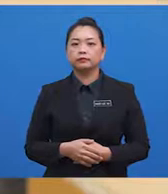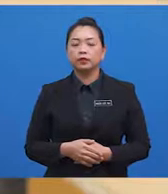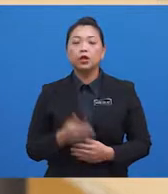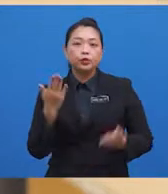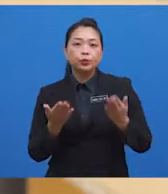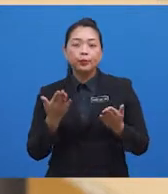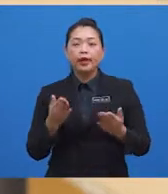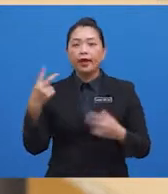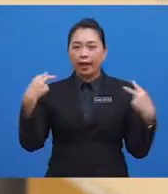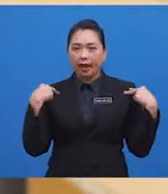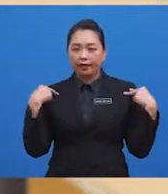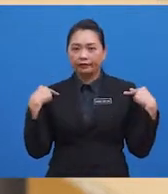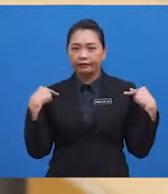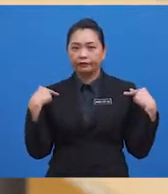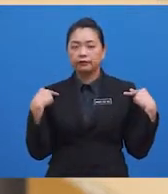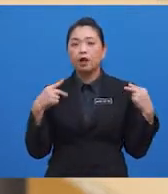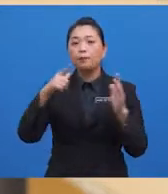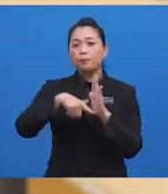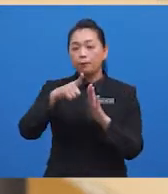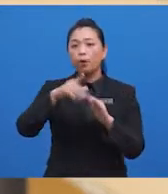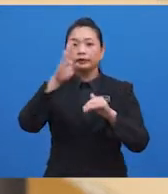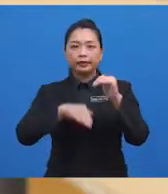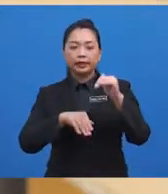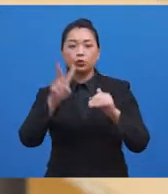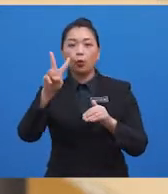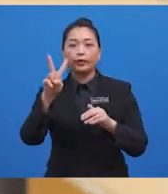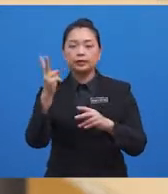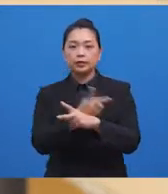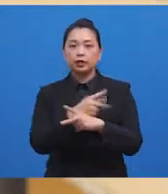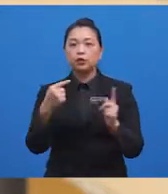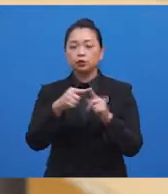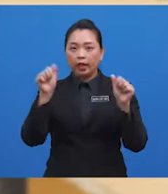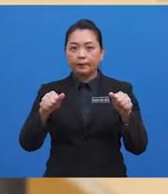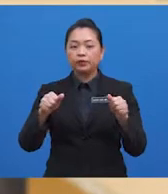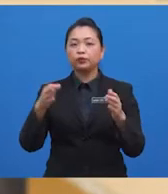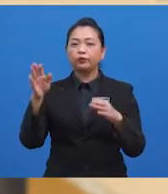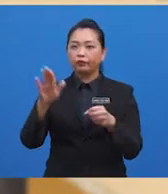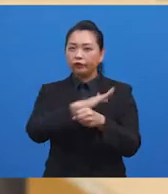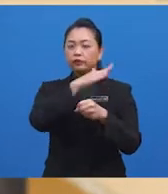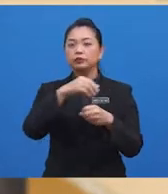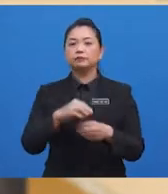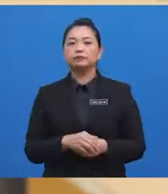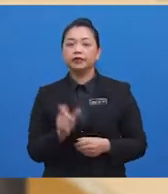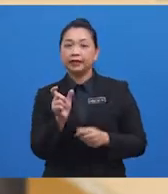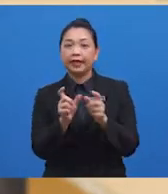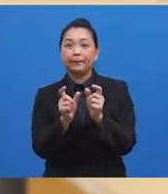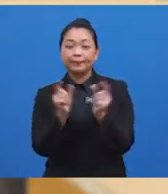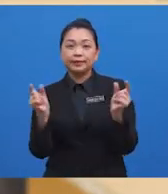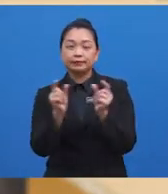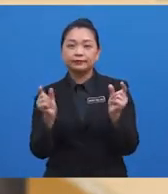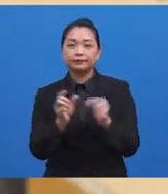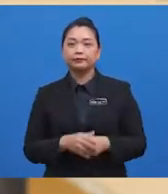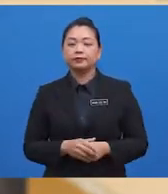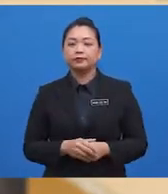You may have to read this text more than twice in order to be able to fill in the gaps. Now, the key to find the correct